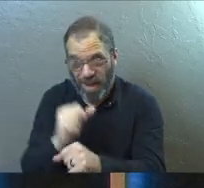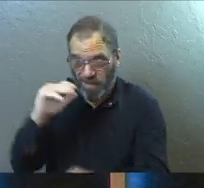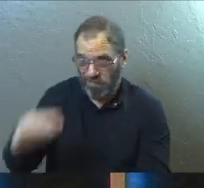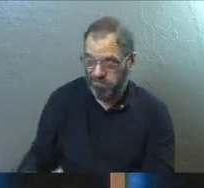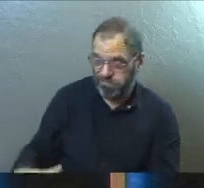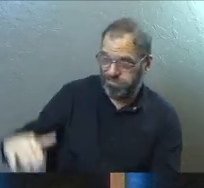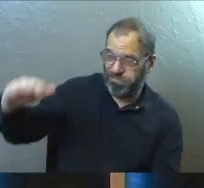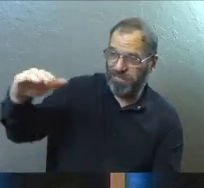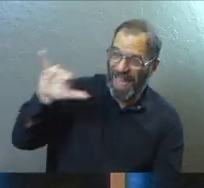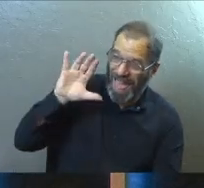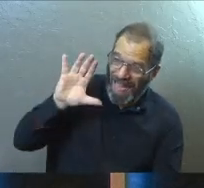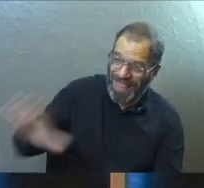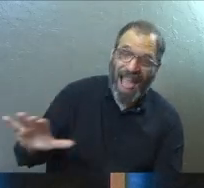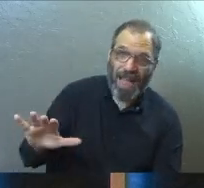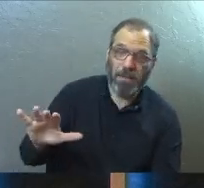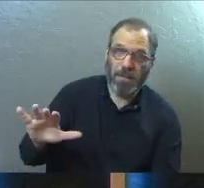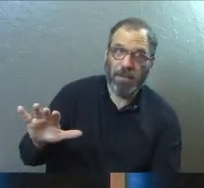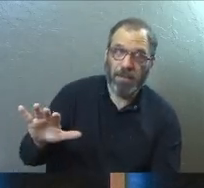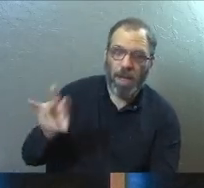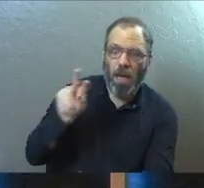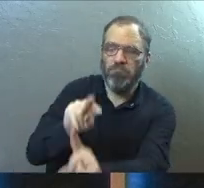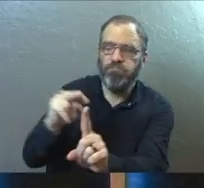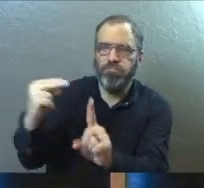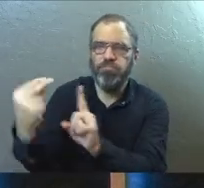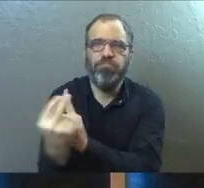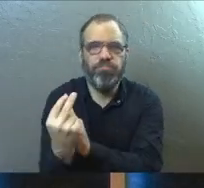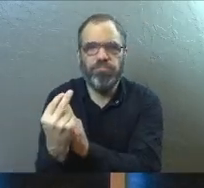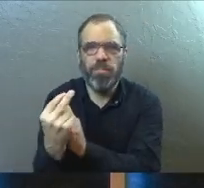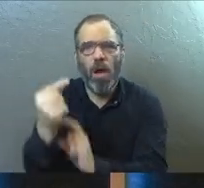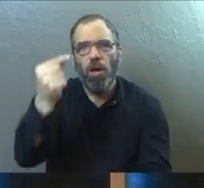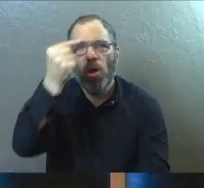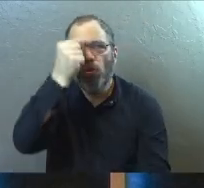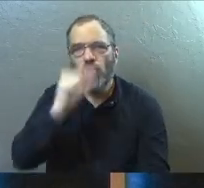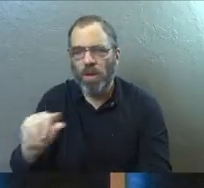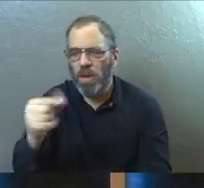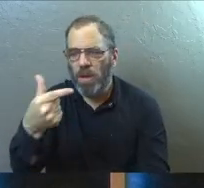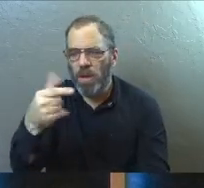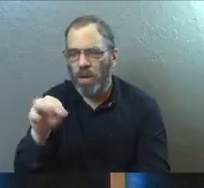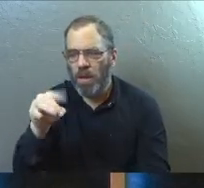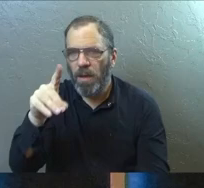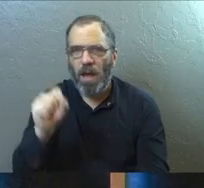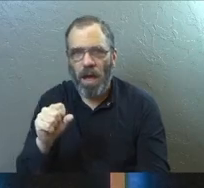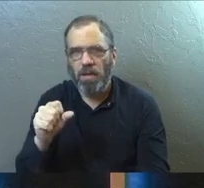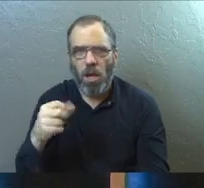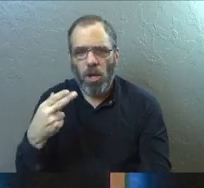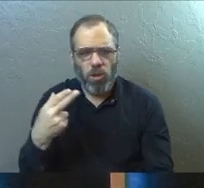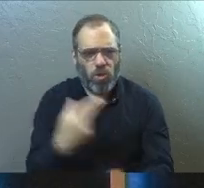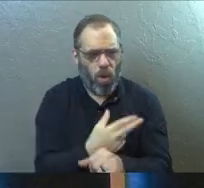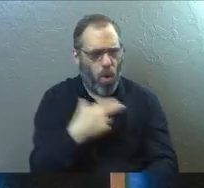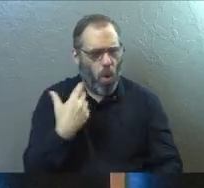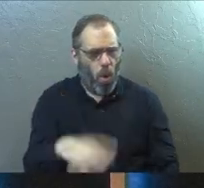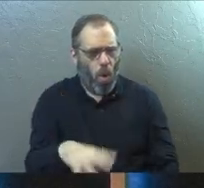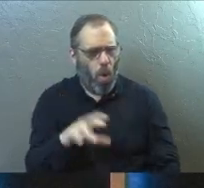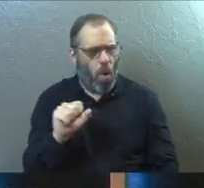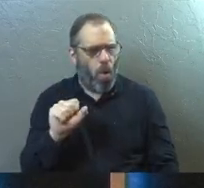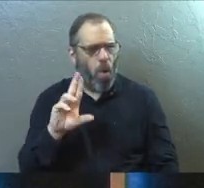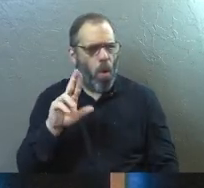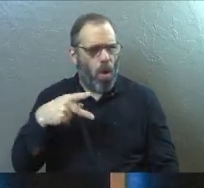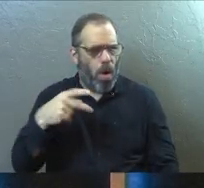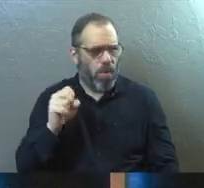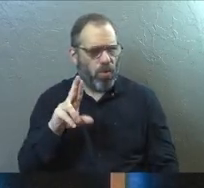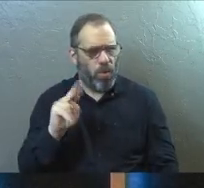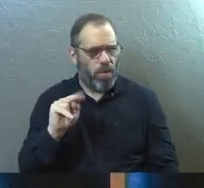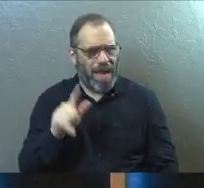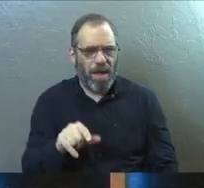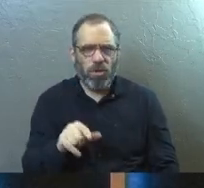were raised in, that's the lens that they're applying to the situation. So if he's using supernatural power, he must